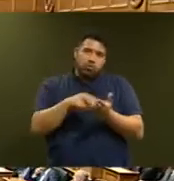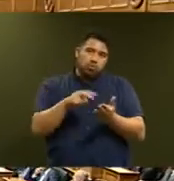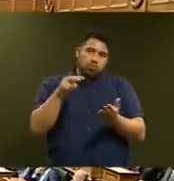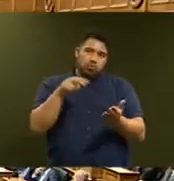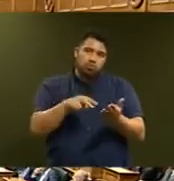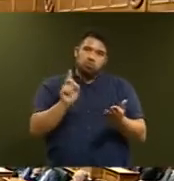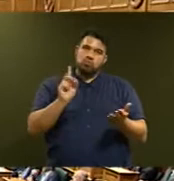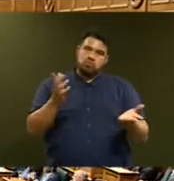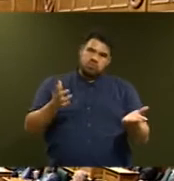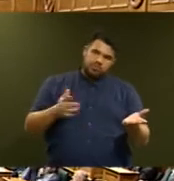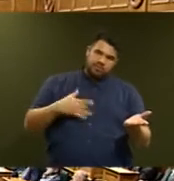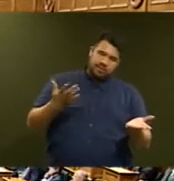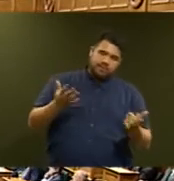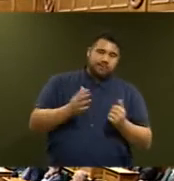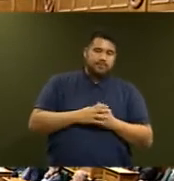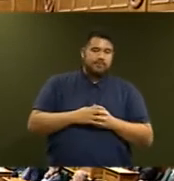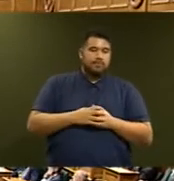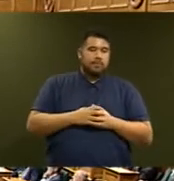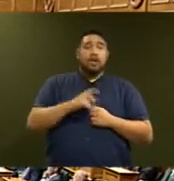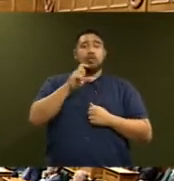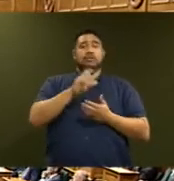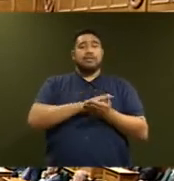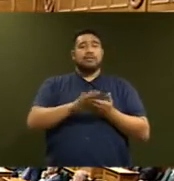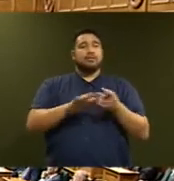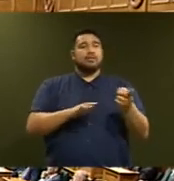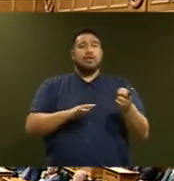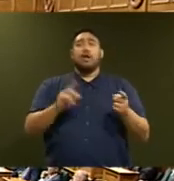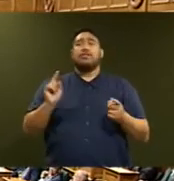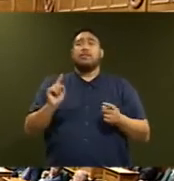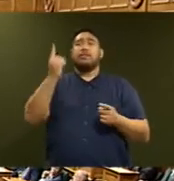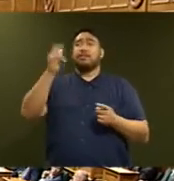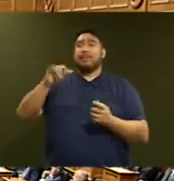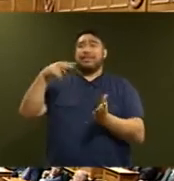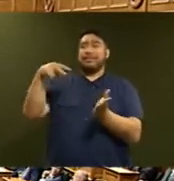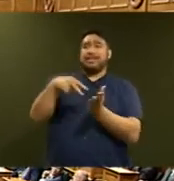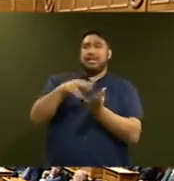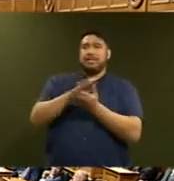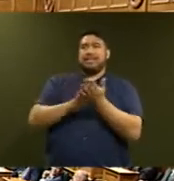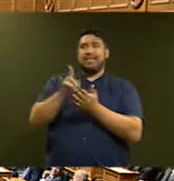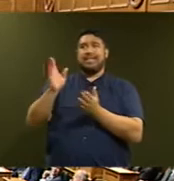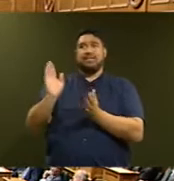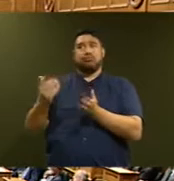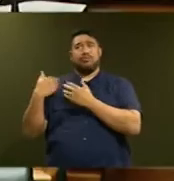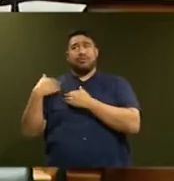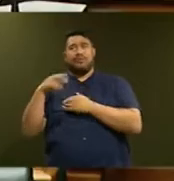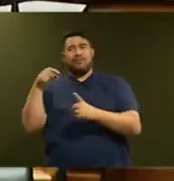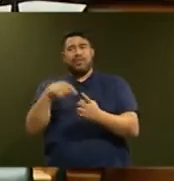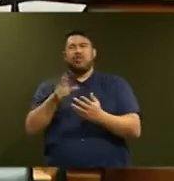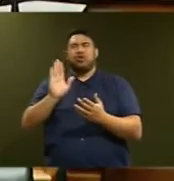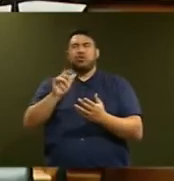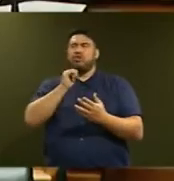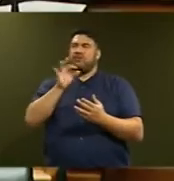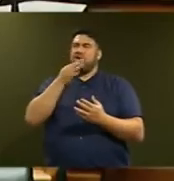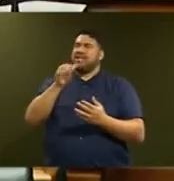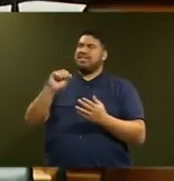A point of order, the Honourable Chris Hopkins. Mr Speaker, the Minister may have seen it, but does it mean he has responsibility for it, and therefore being asked his